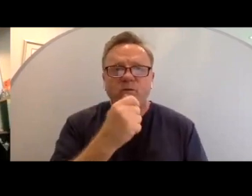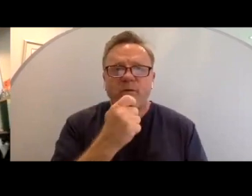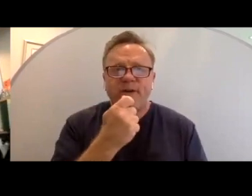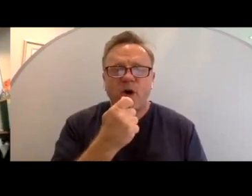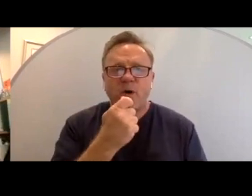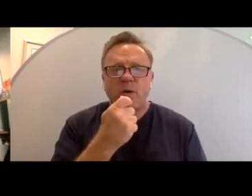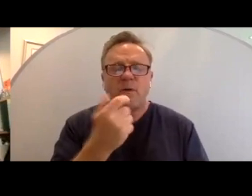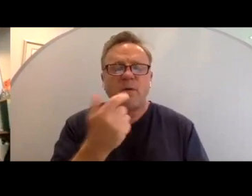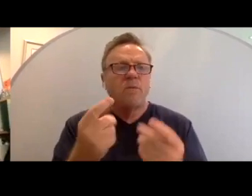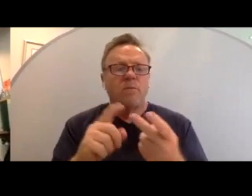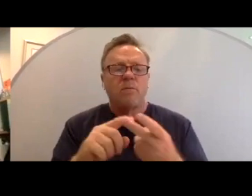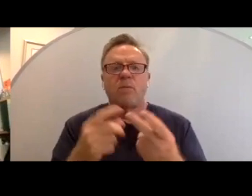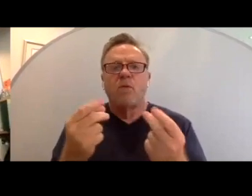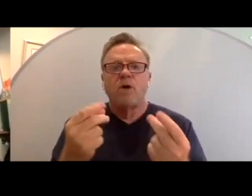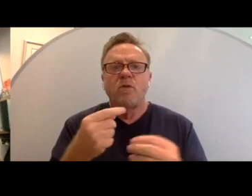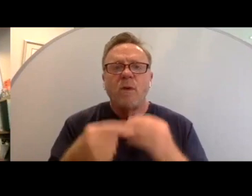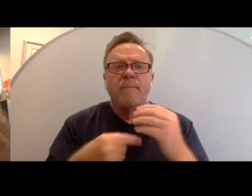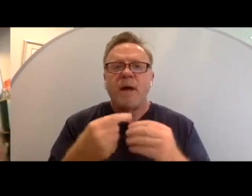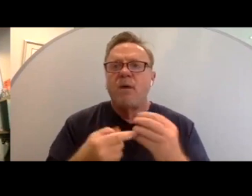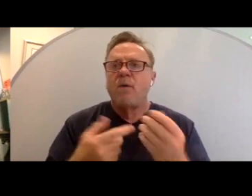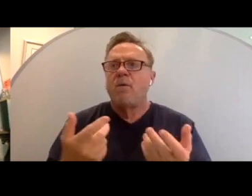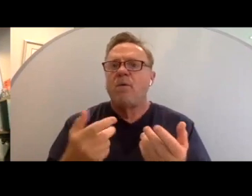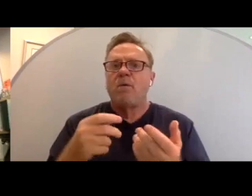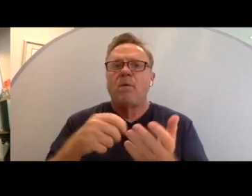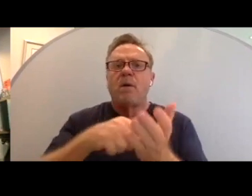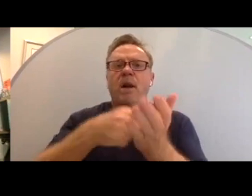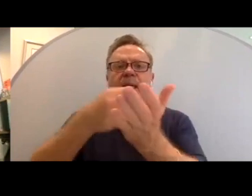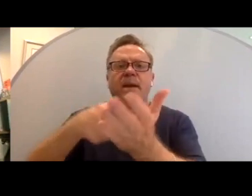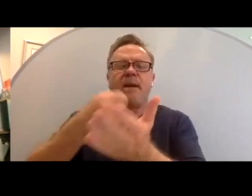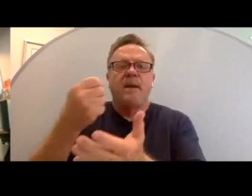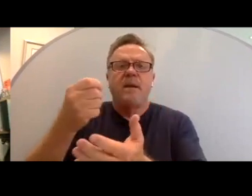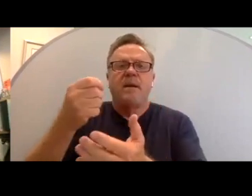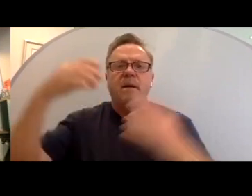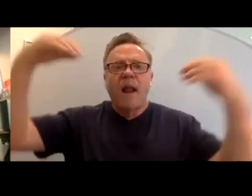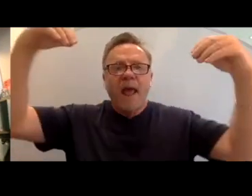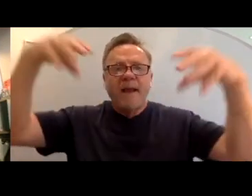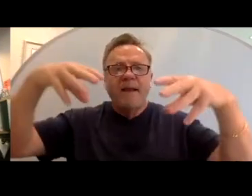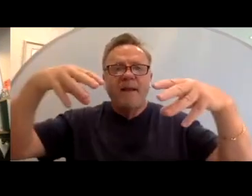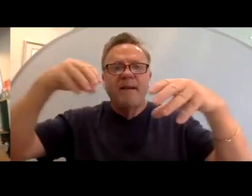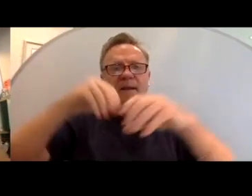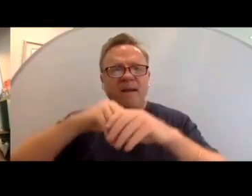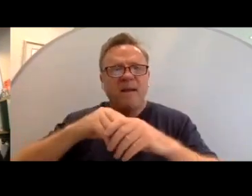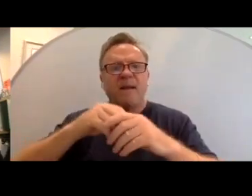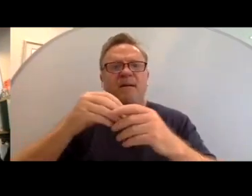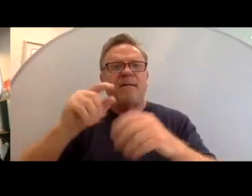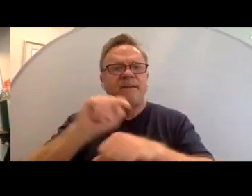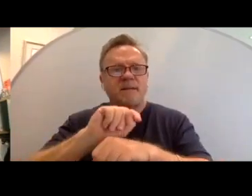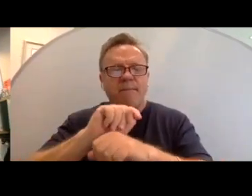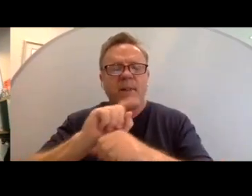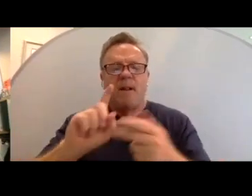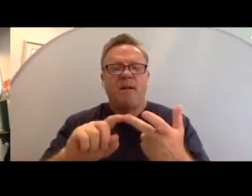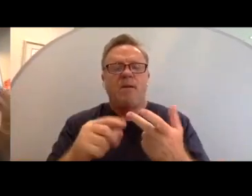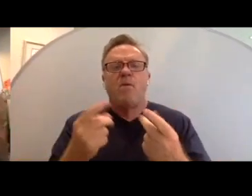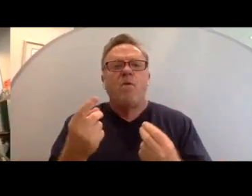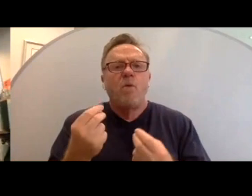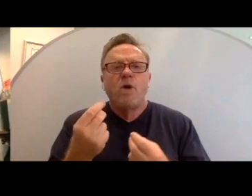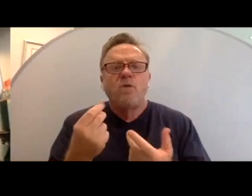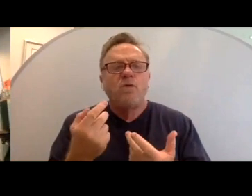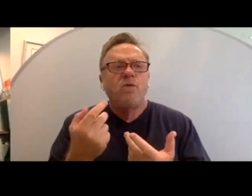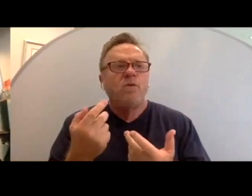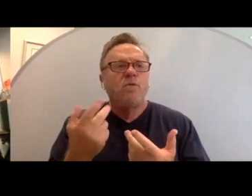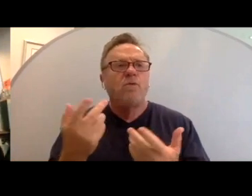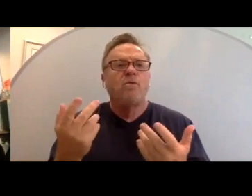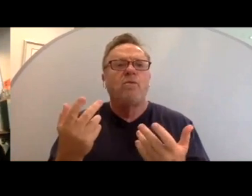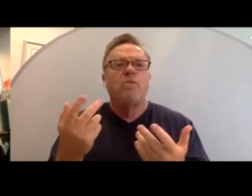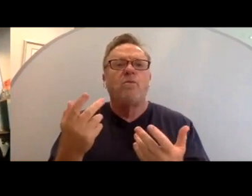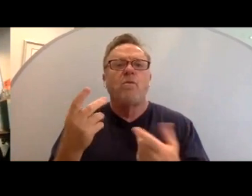do you do about writing in a sacred space? What do you do once